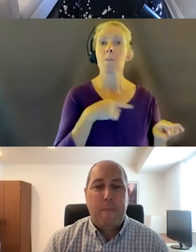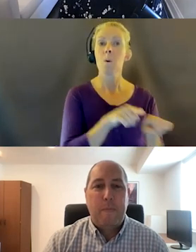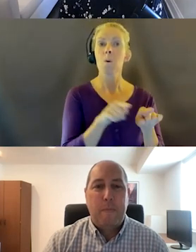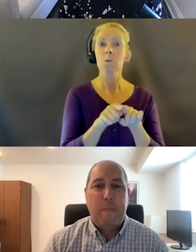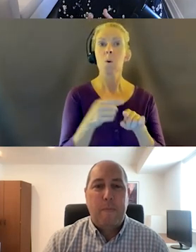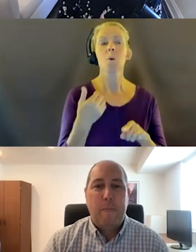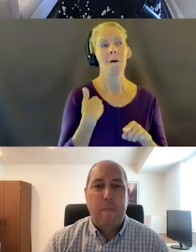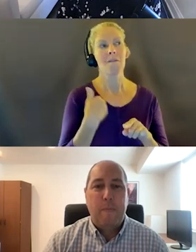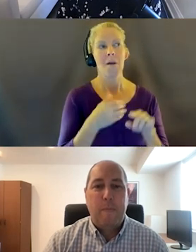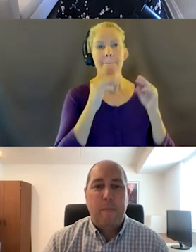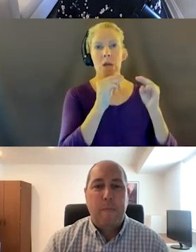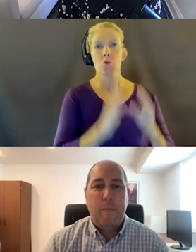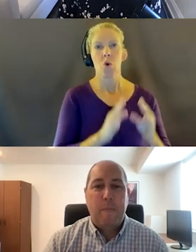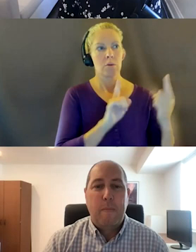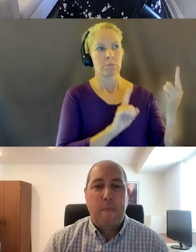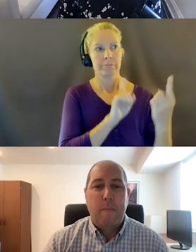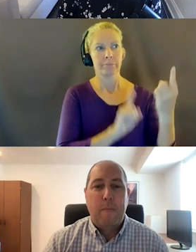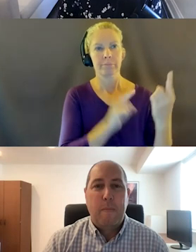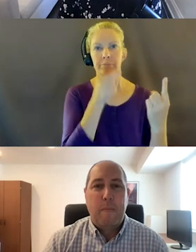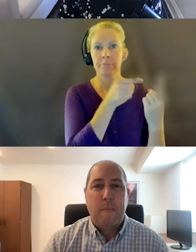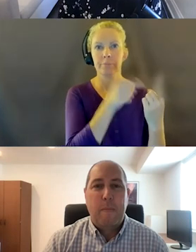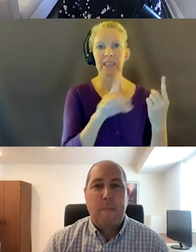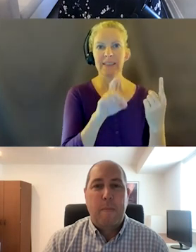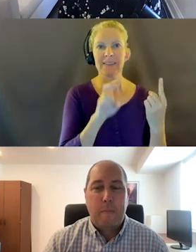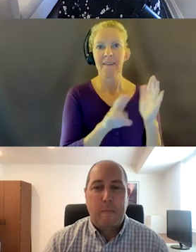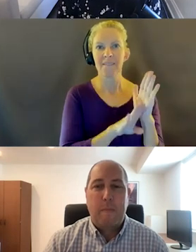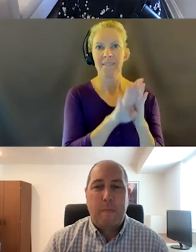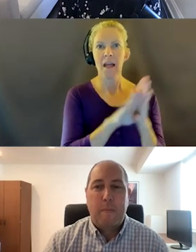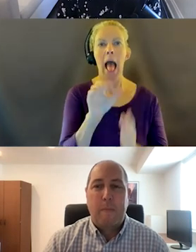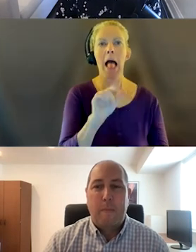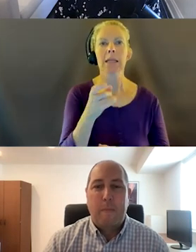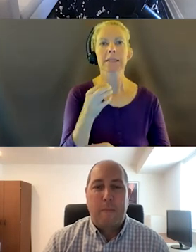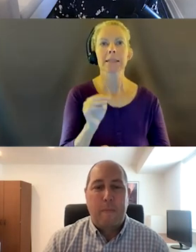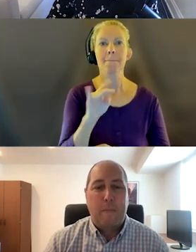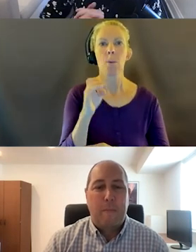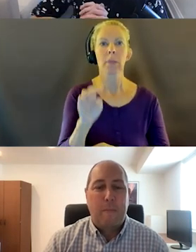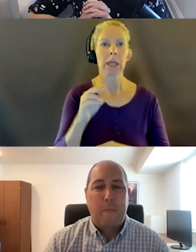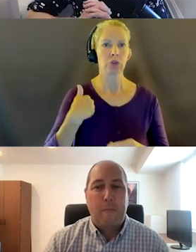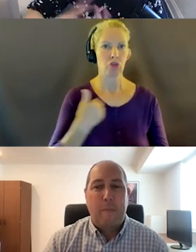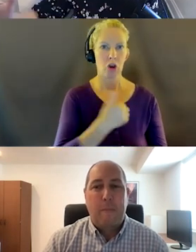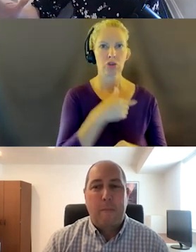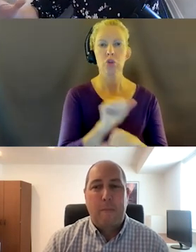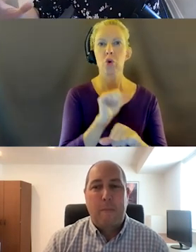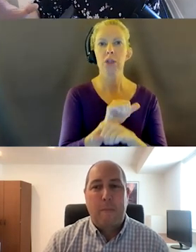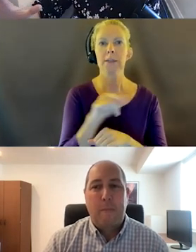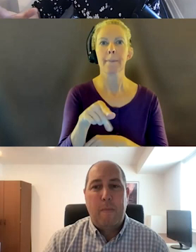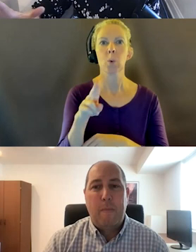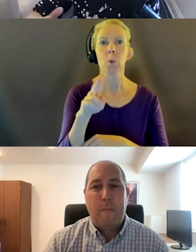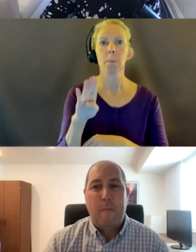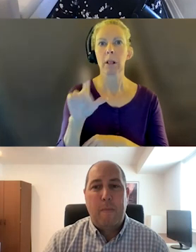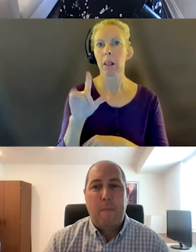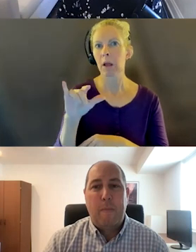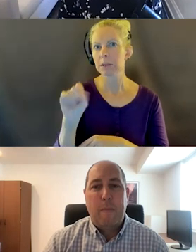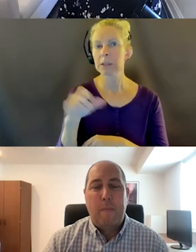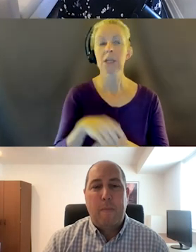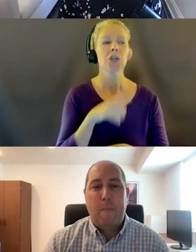in the dev space. Allison Walden, she's in Toronto. She works at Publicis Sapient. She is like a fantastic accessibility guru.